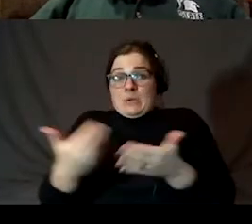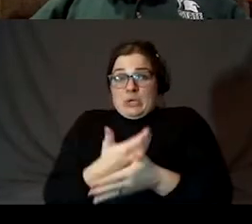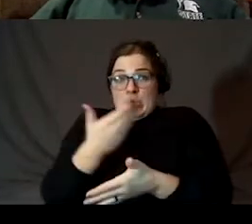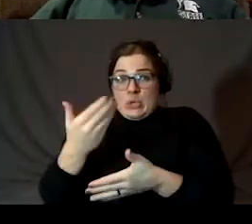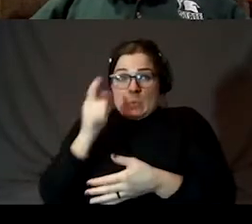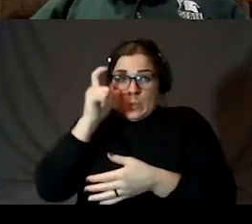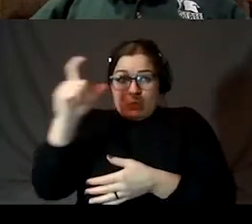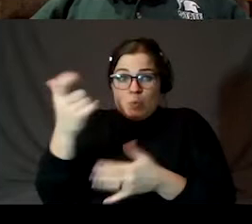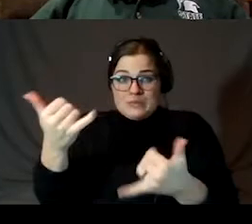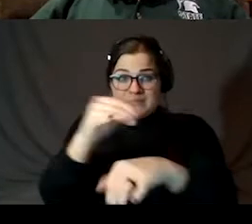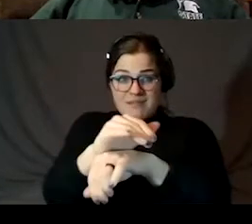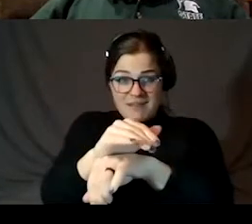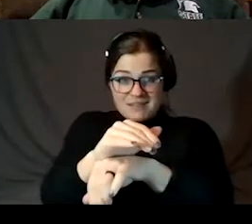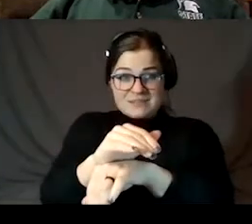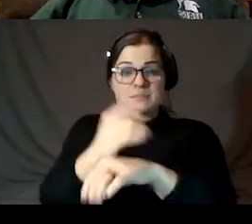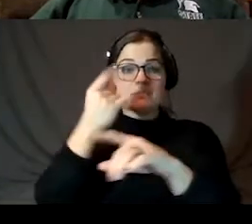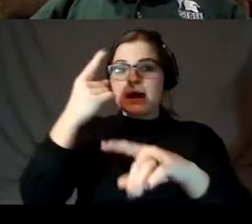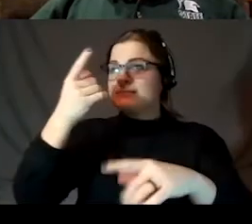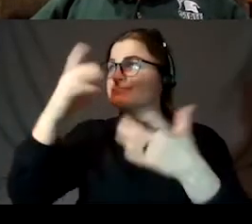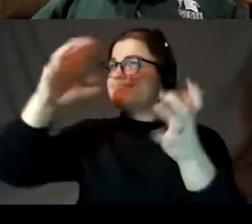day in the month where you can't see it.